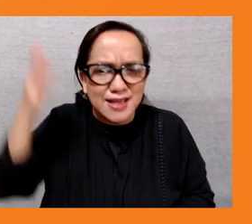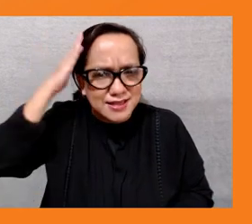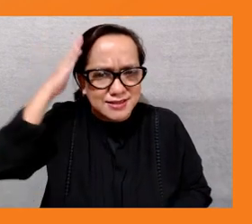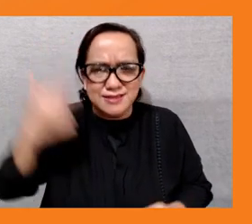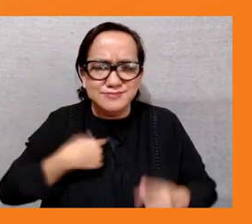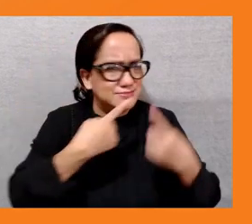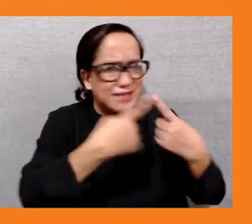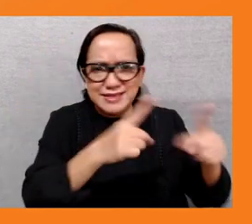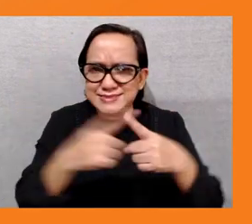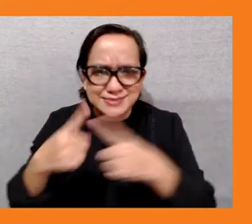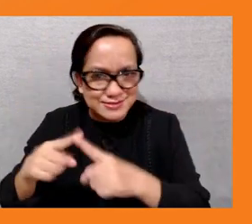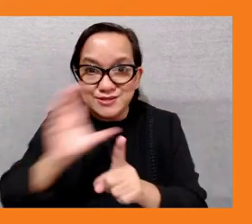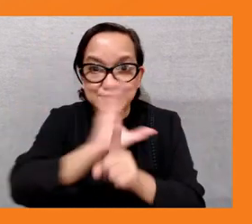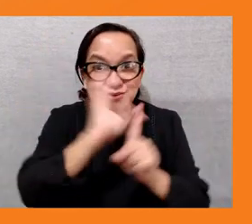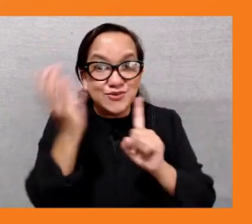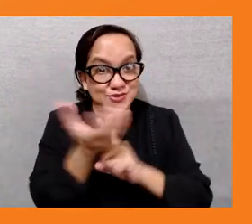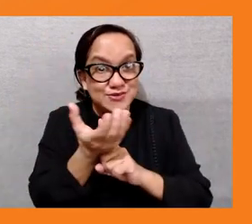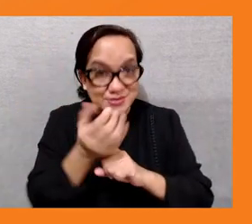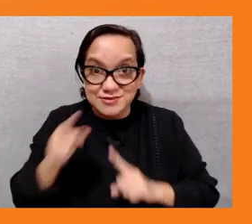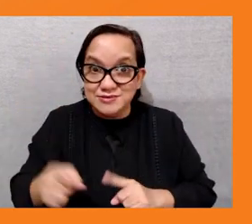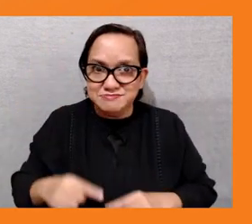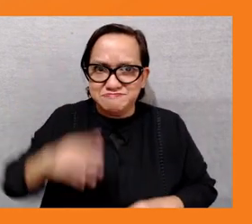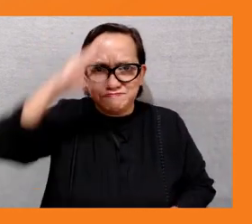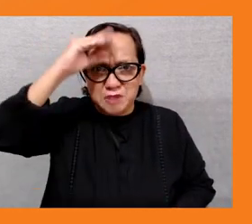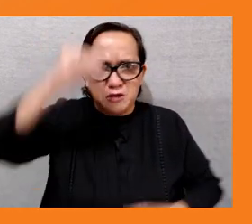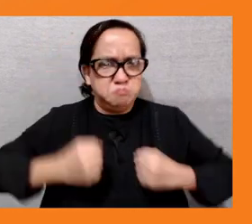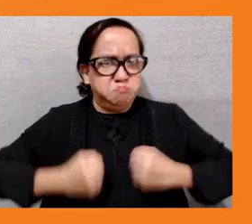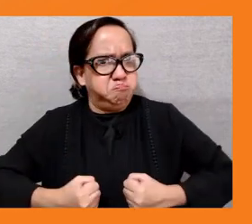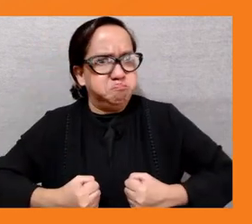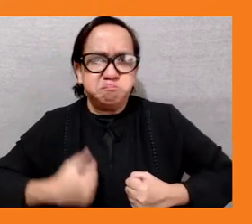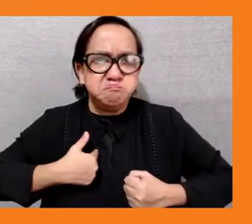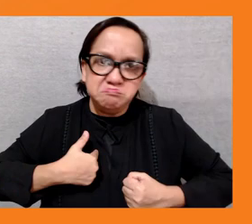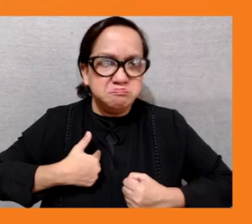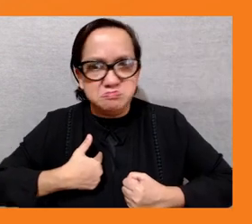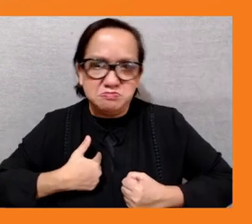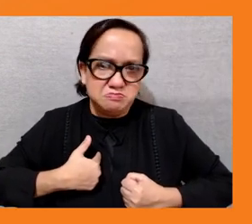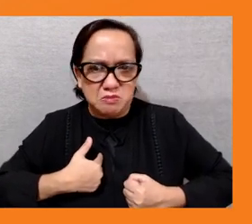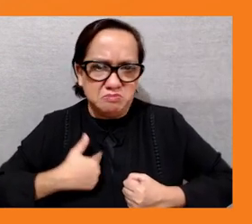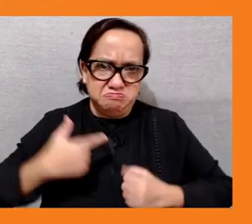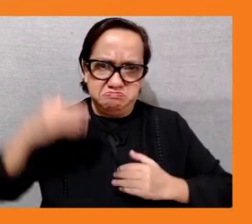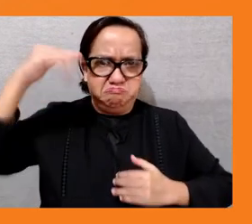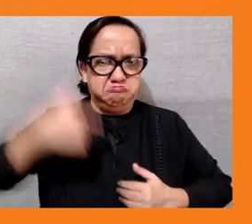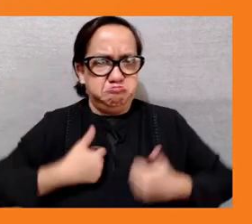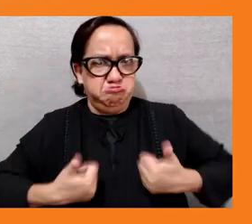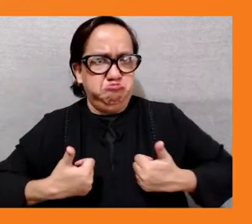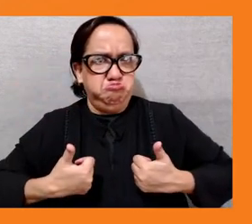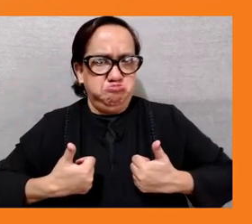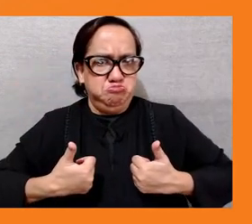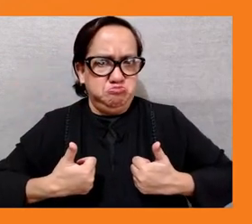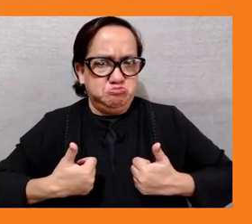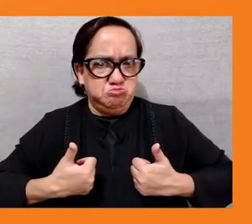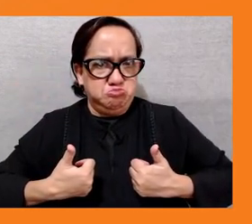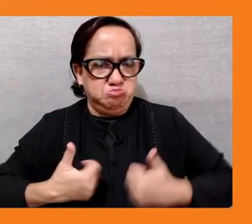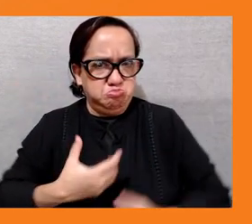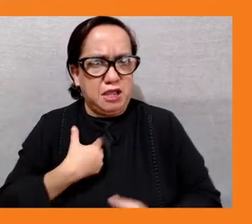in the remote areas where um they feel like men are more in power in the society more men